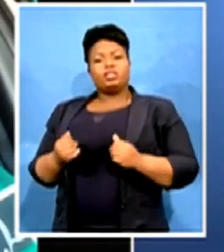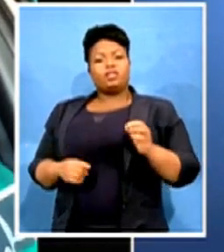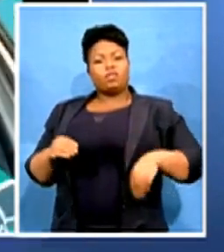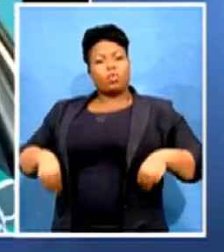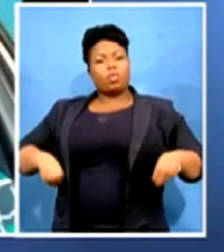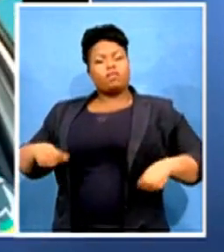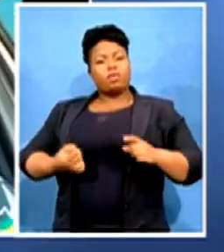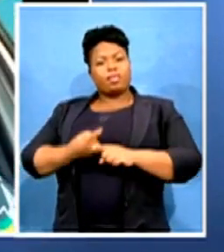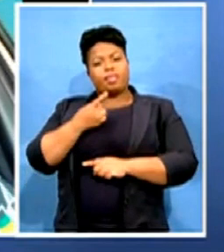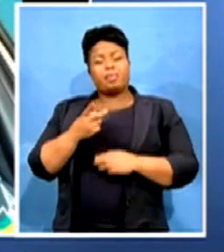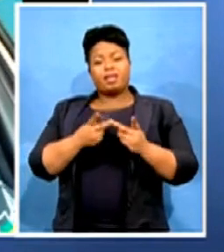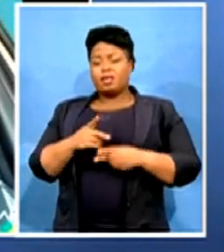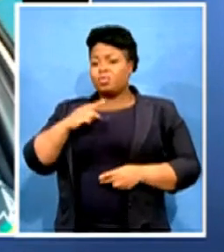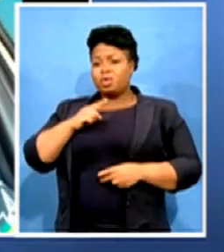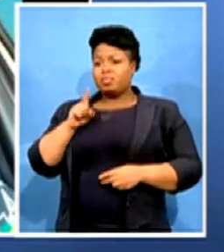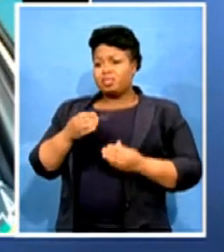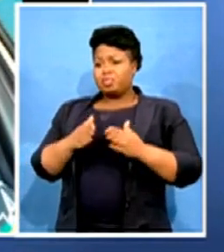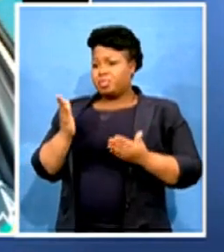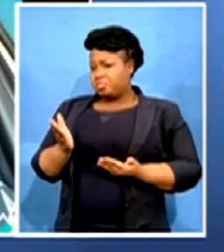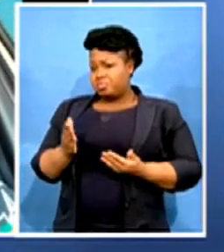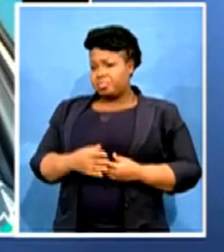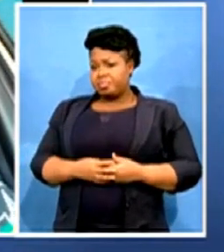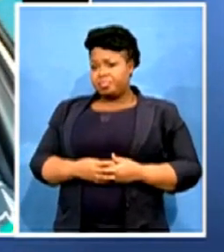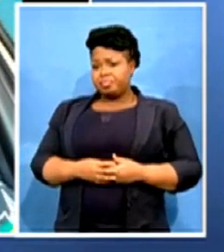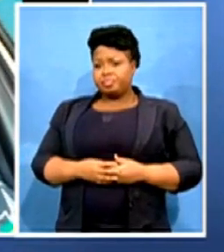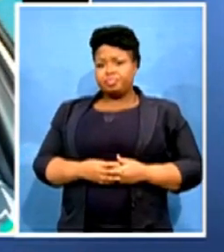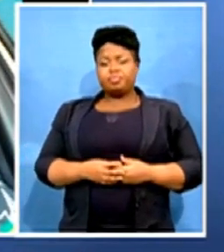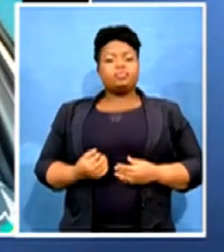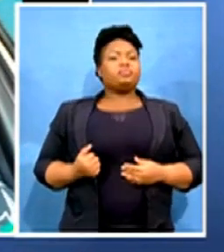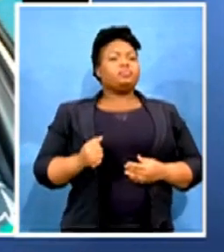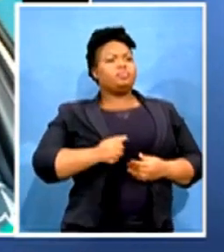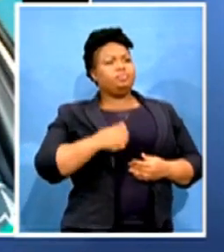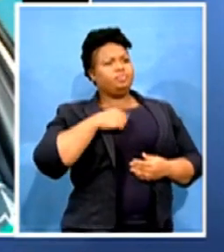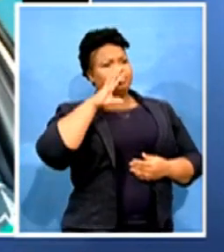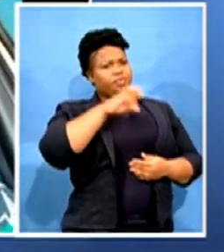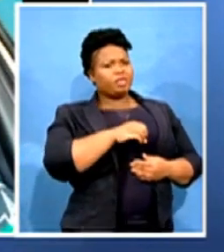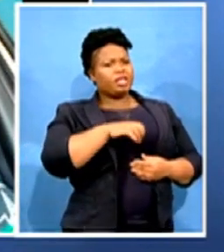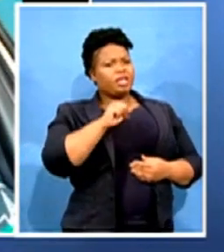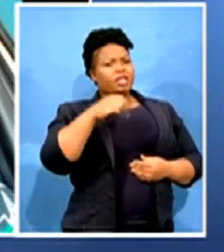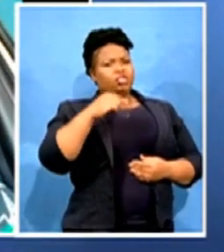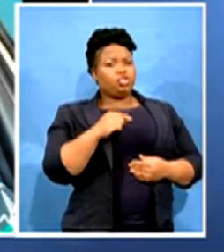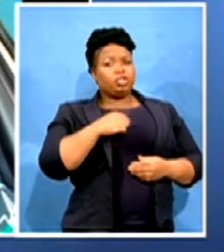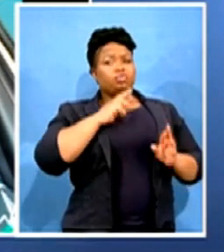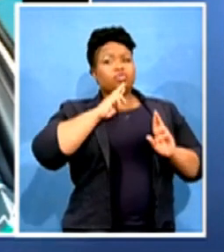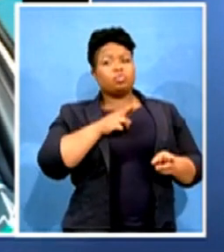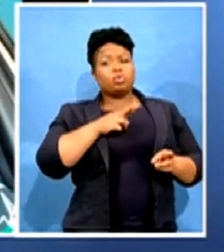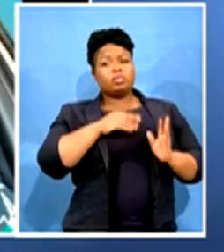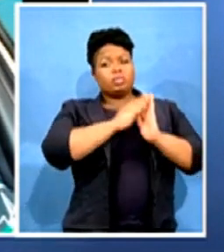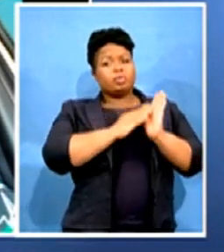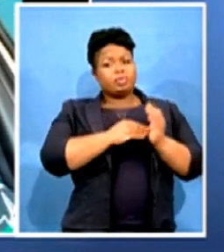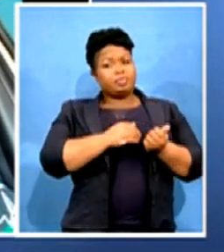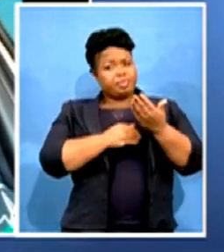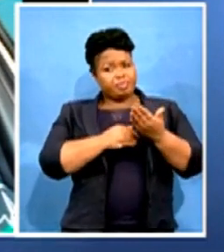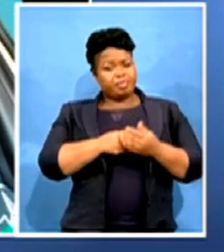cases. You have cited the Auditor General report. Now, based on that, there is no question